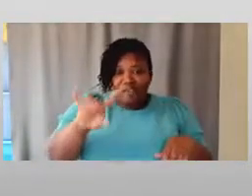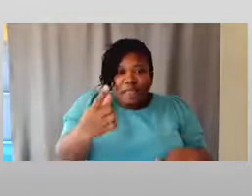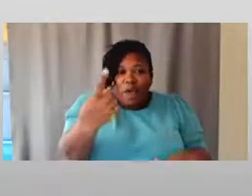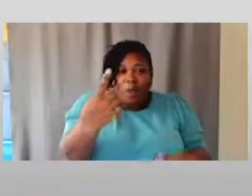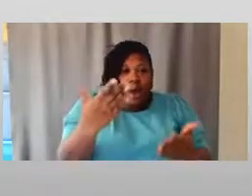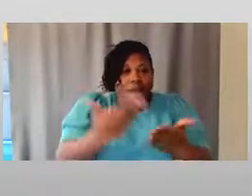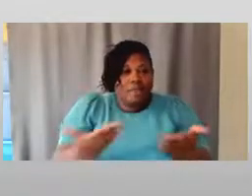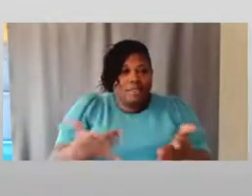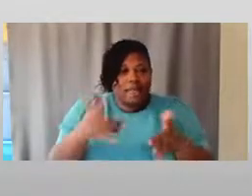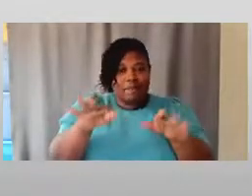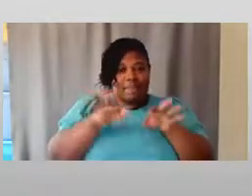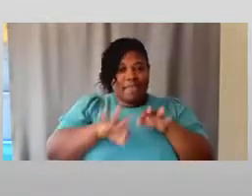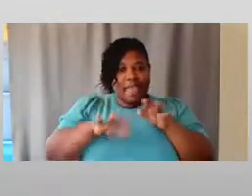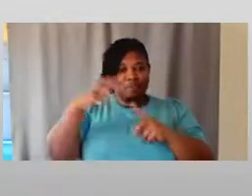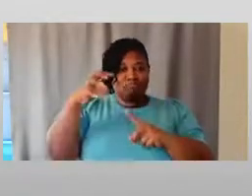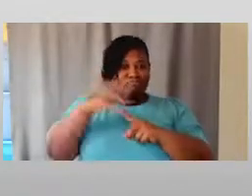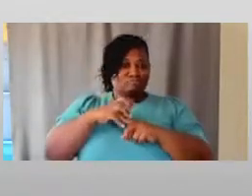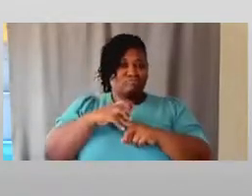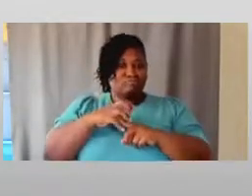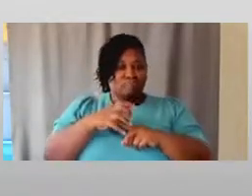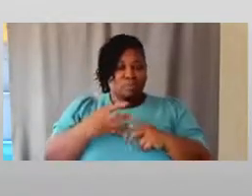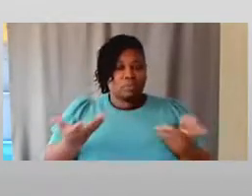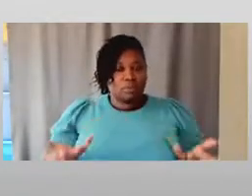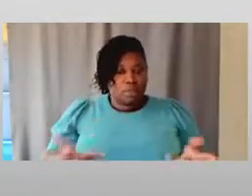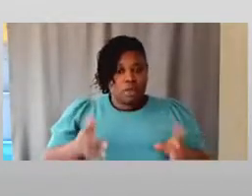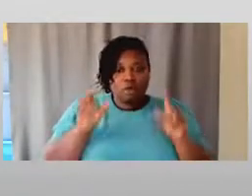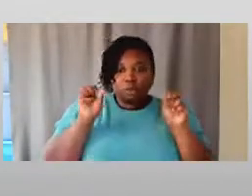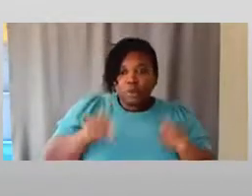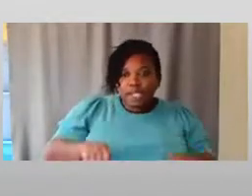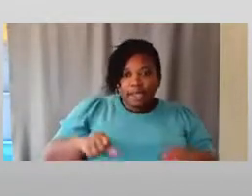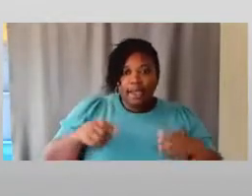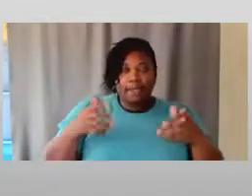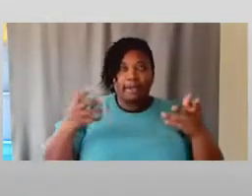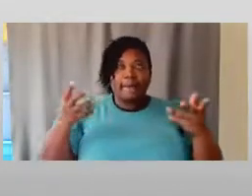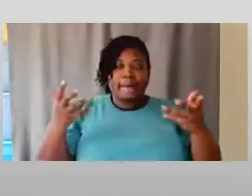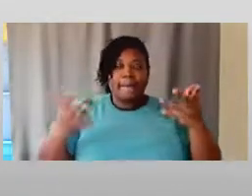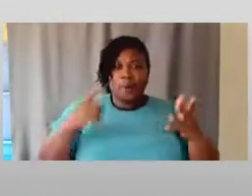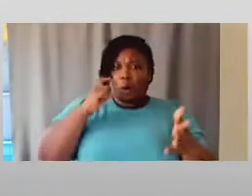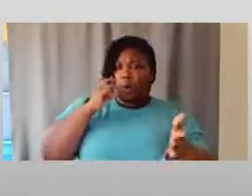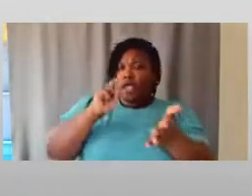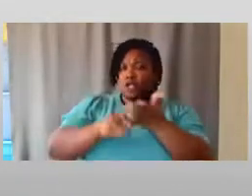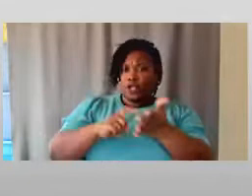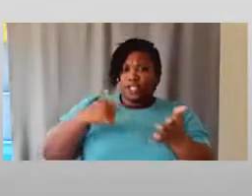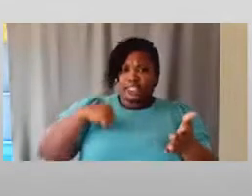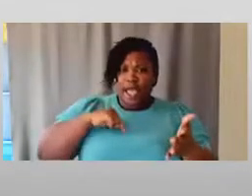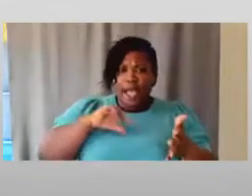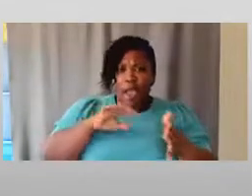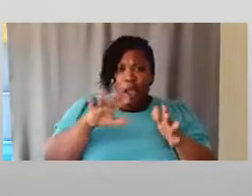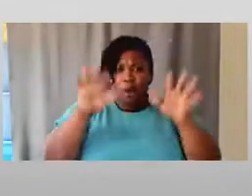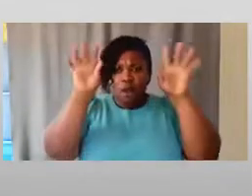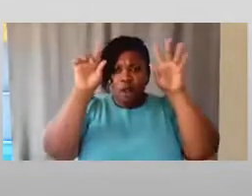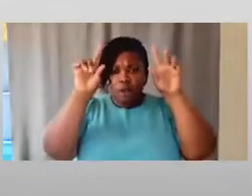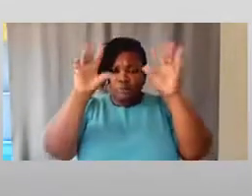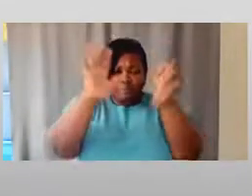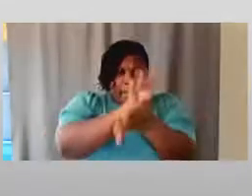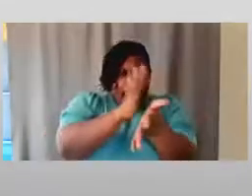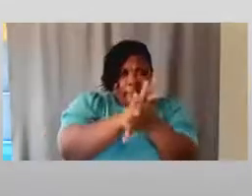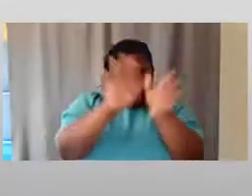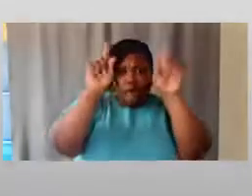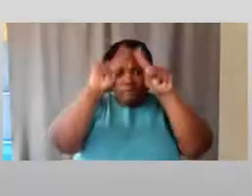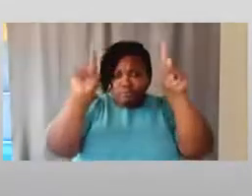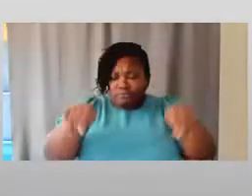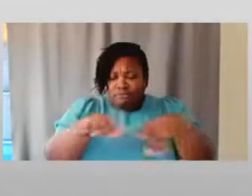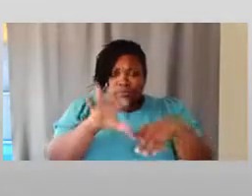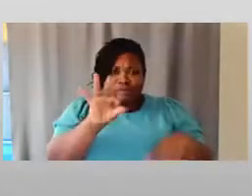can be the caption champion. You know, you can, hey, I've noticed that our flyers don't have alt text when you're sending these